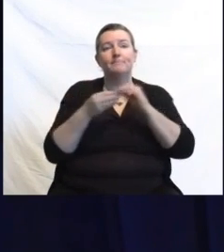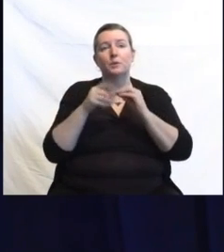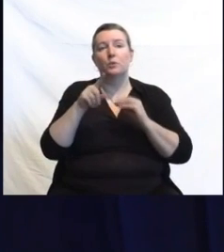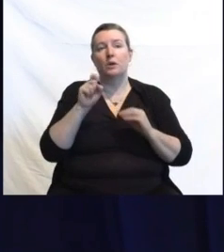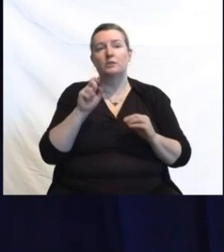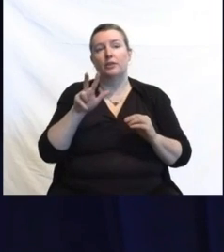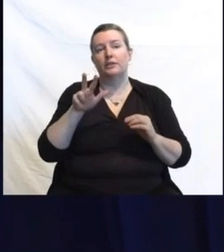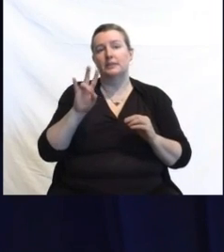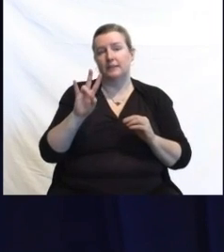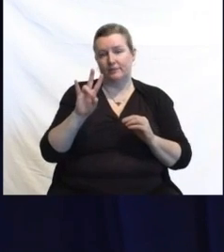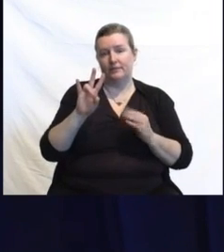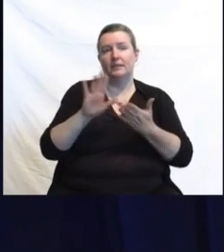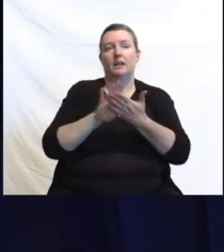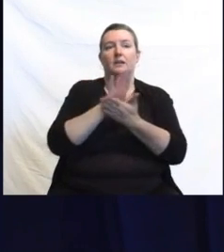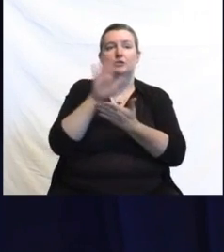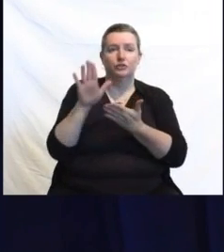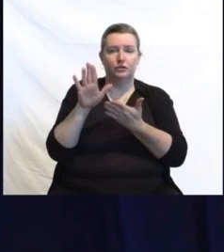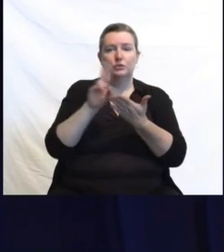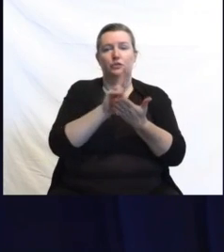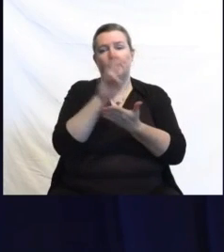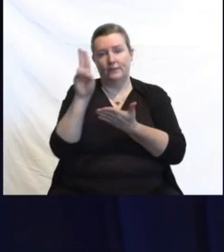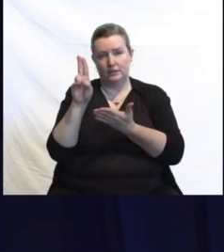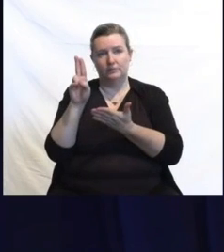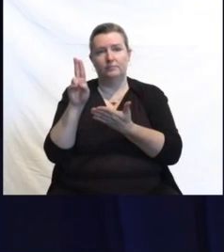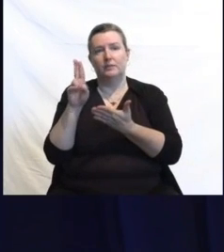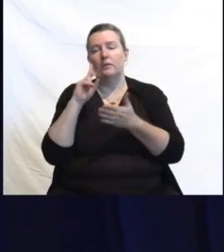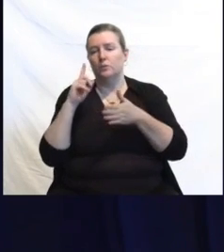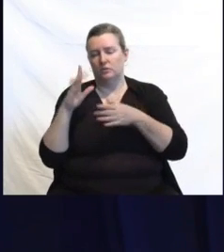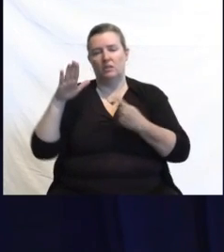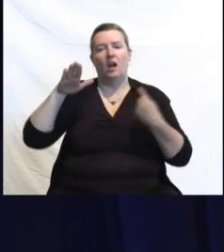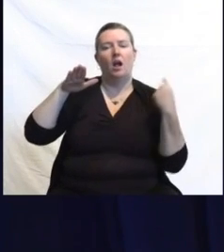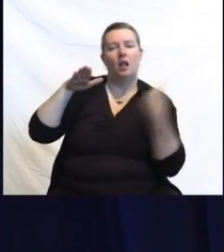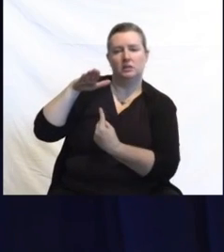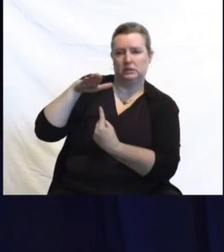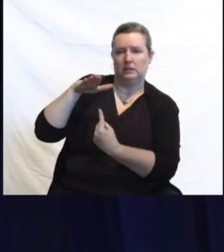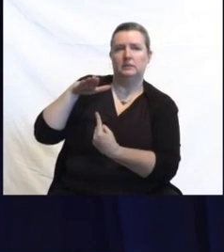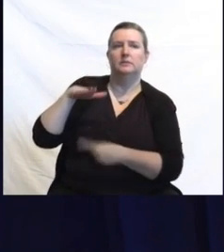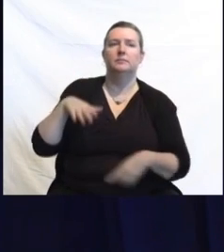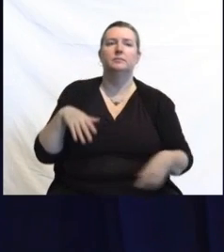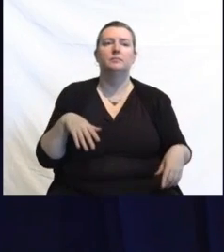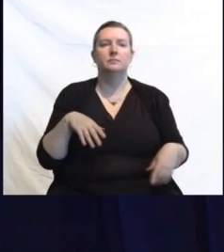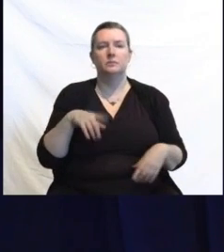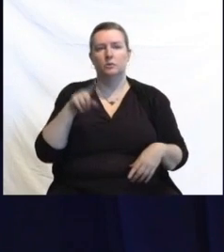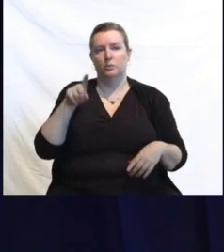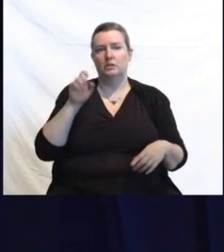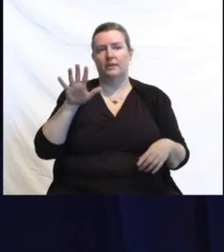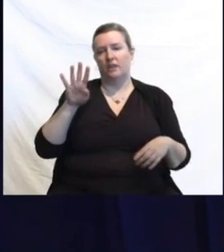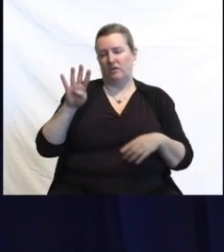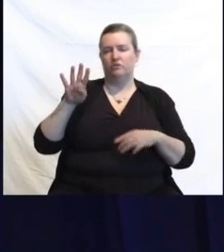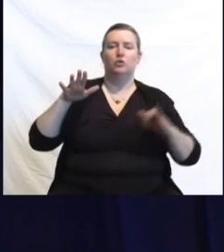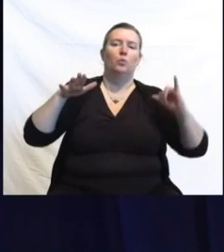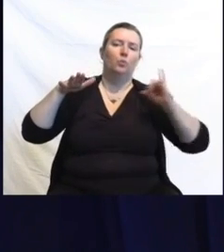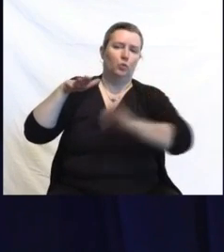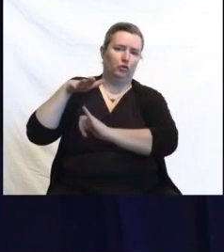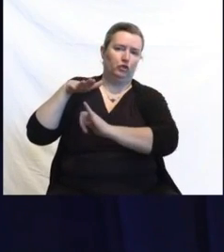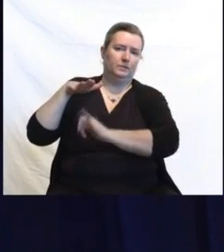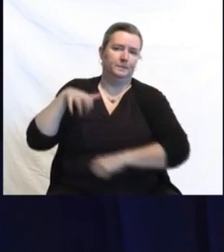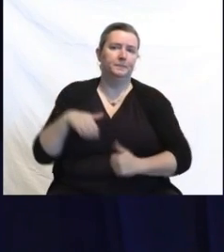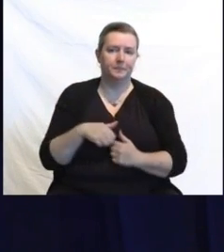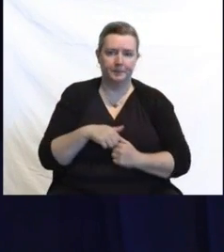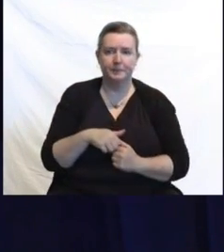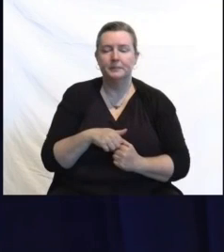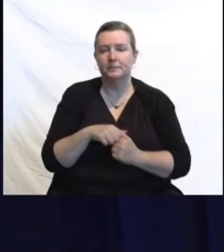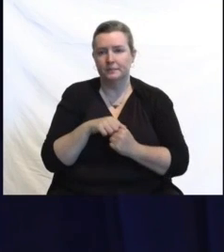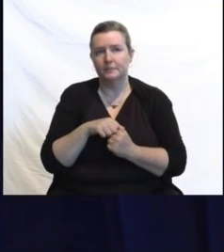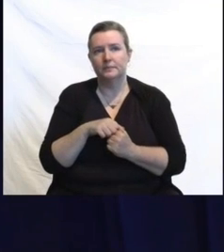students in isolation and 154 quarantining. This new information can help school administrators,